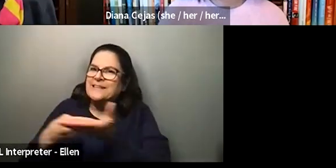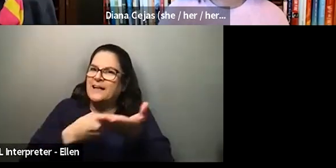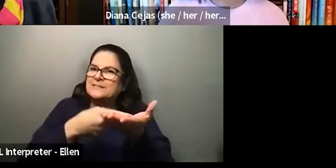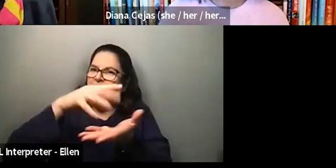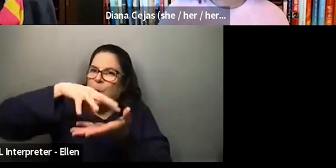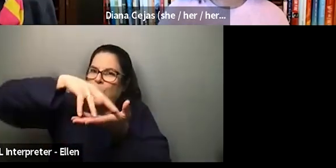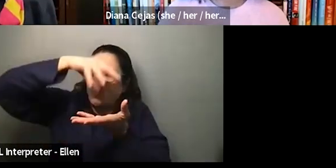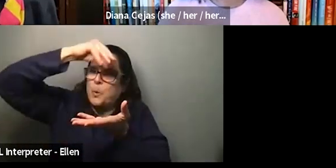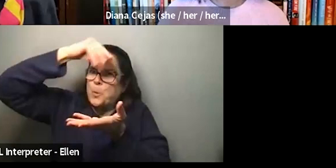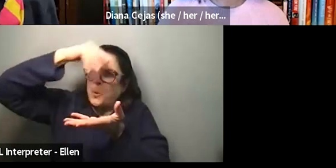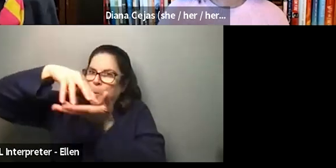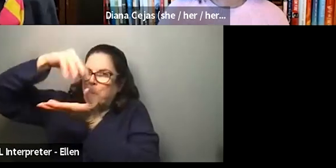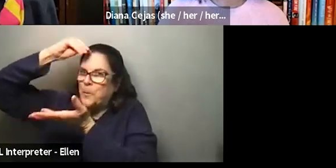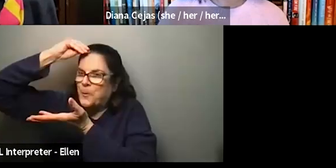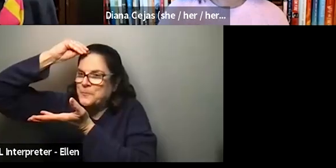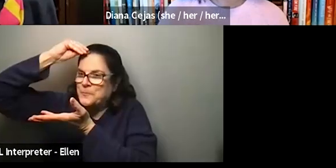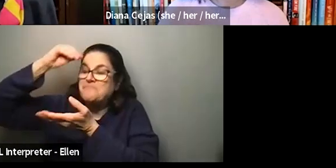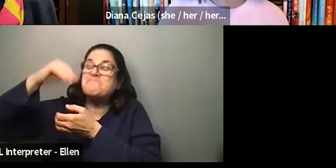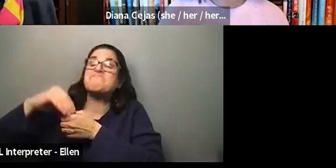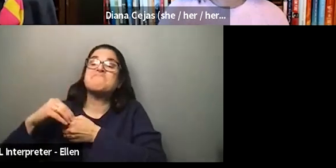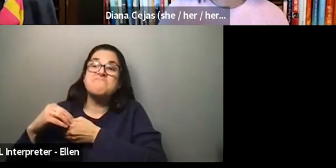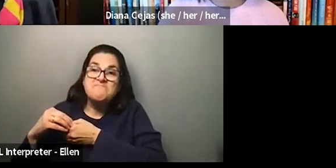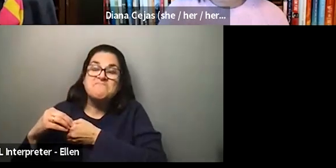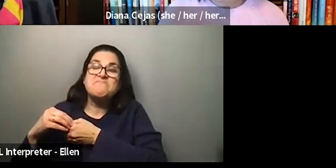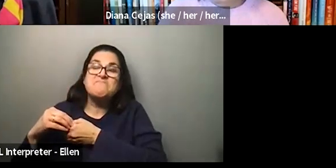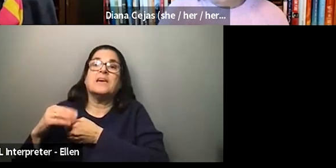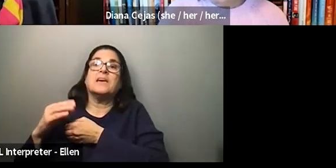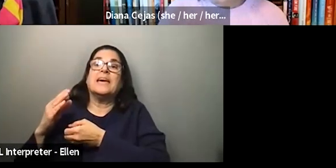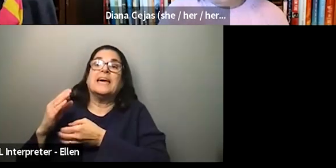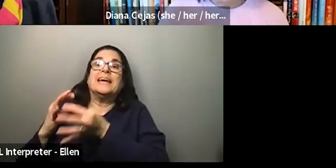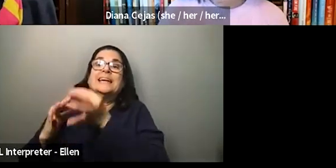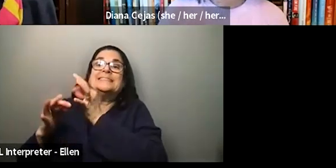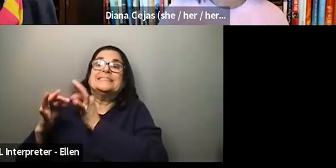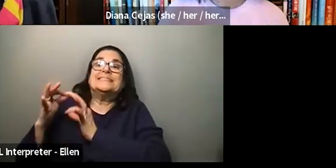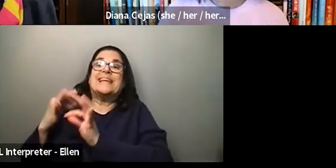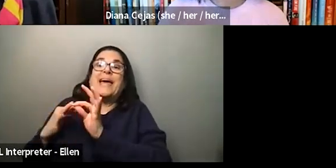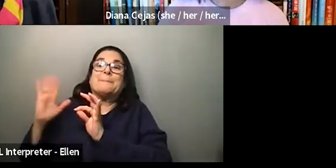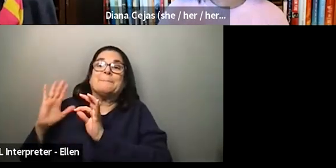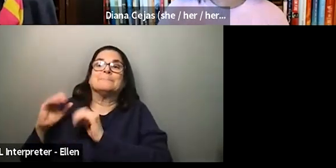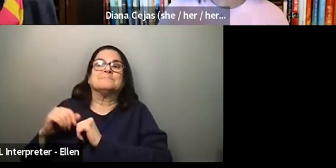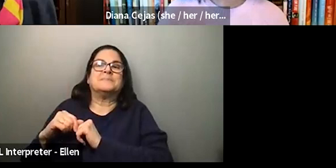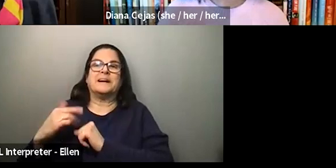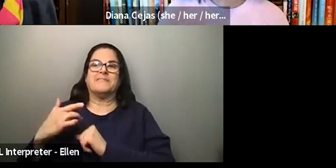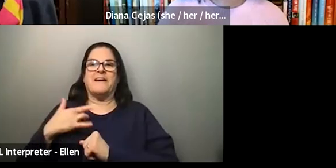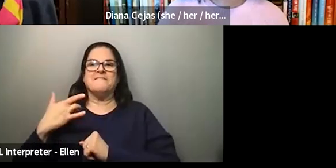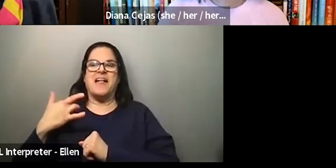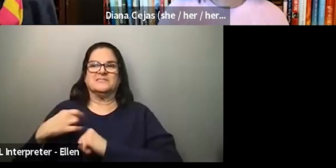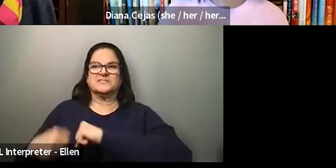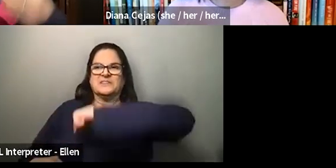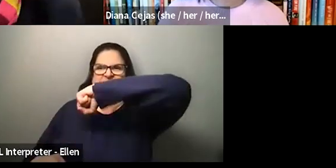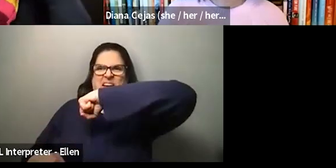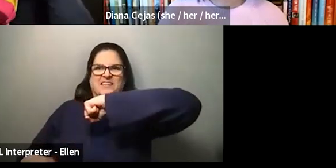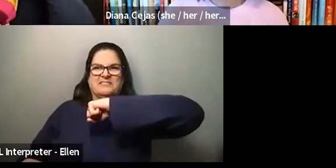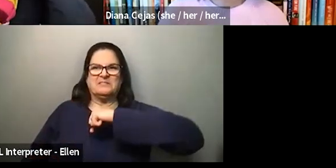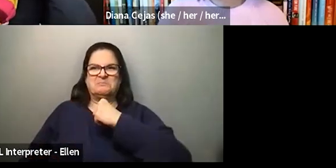I've sort of tried to move from sort of an attack or on myself or feeling defensive to using it as a